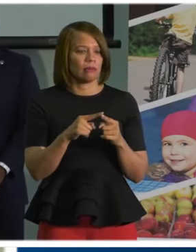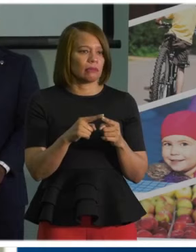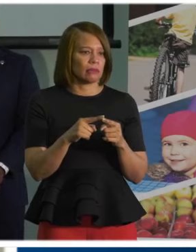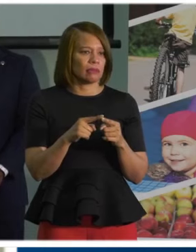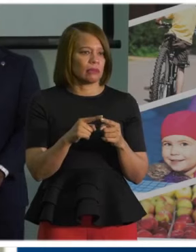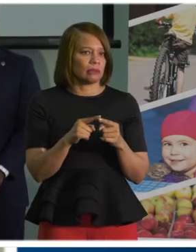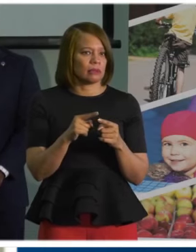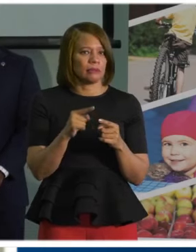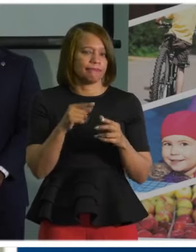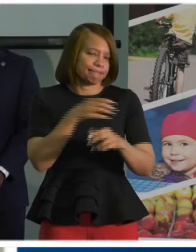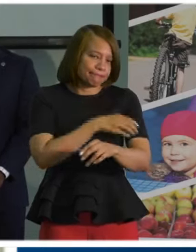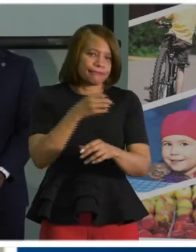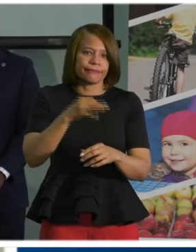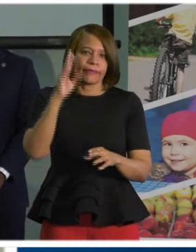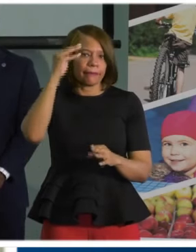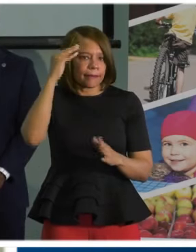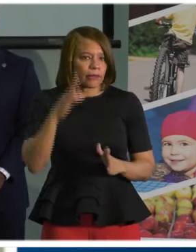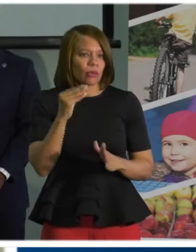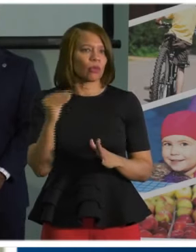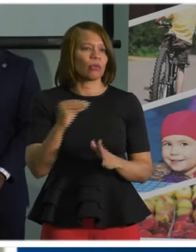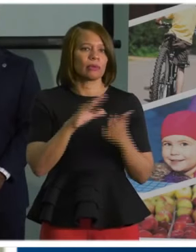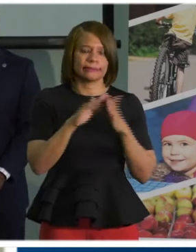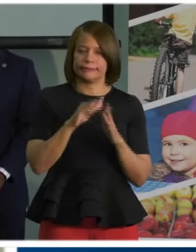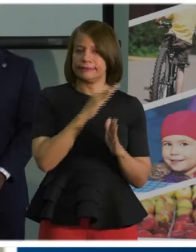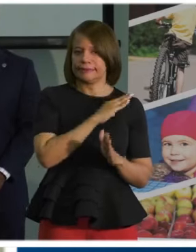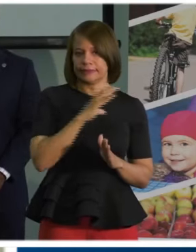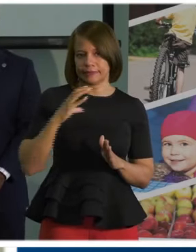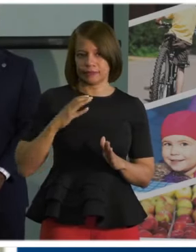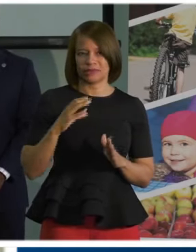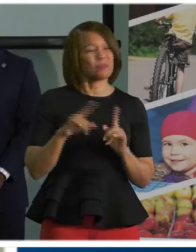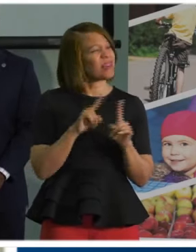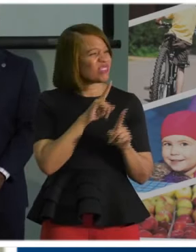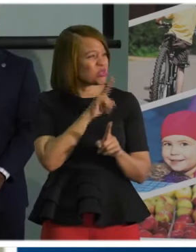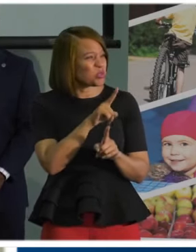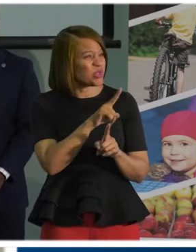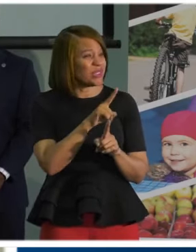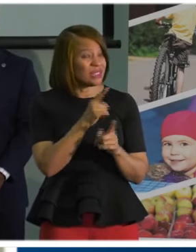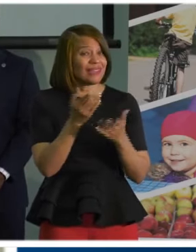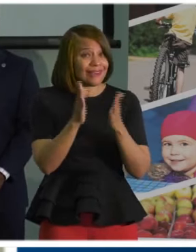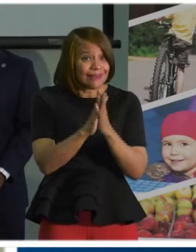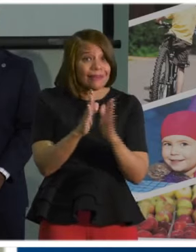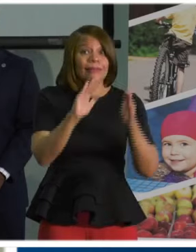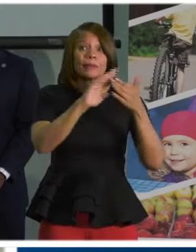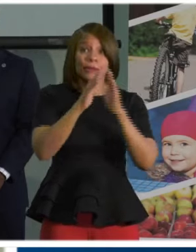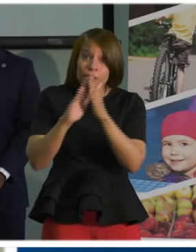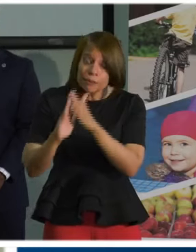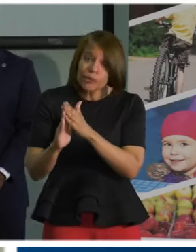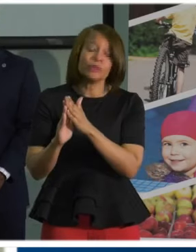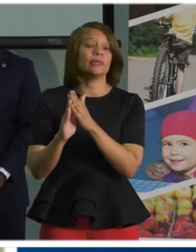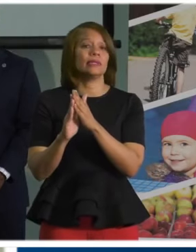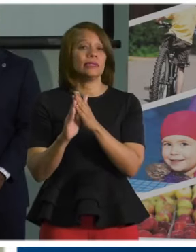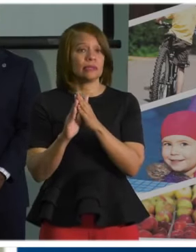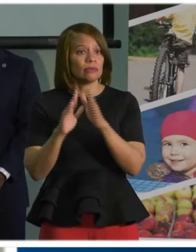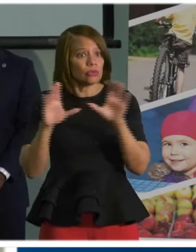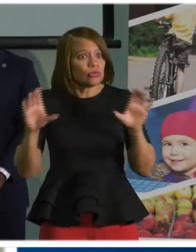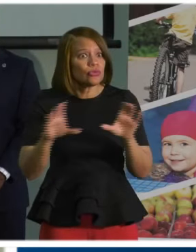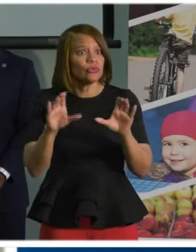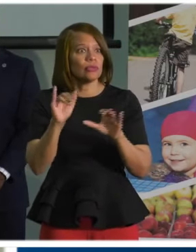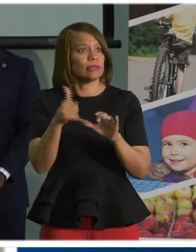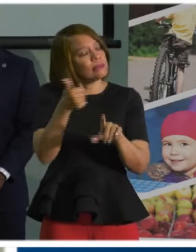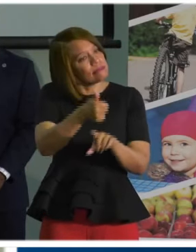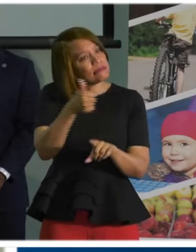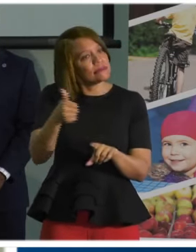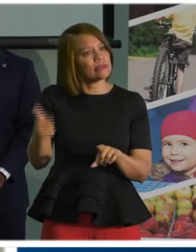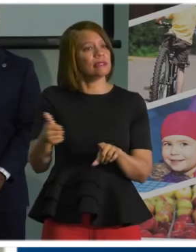uh, or the power of council to legislate. What this really is, is a call to action for the community and asking people to step up their vigilance in,